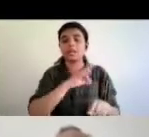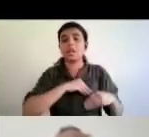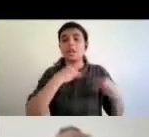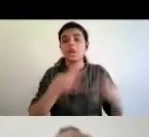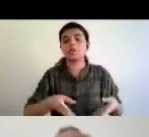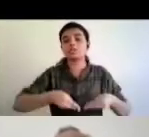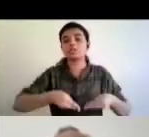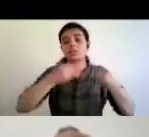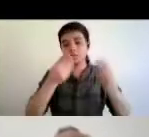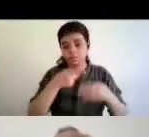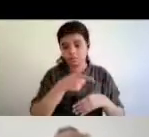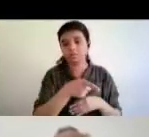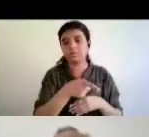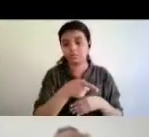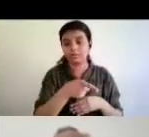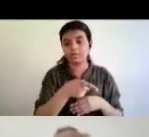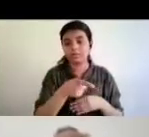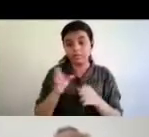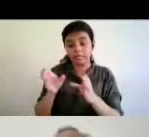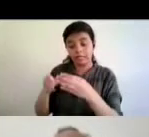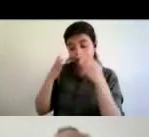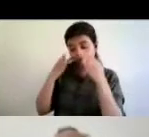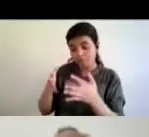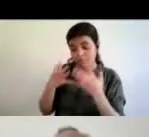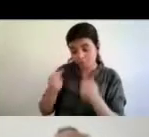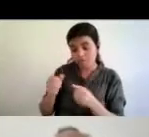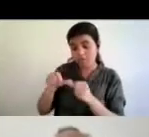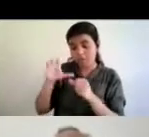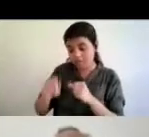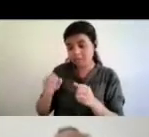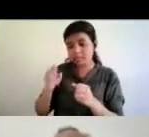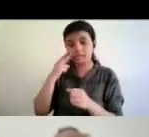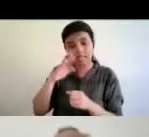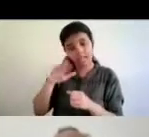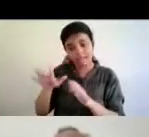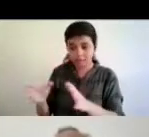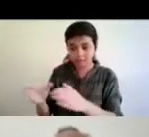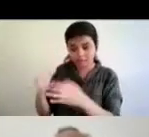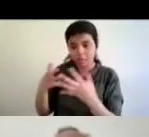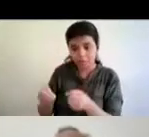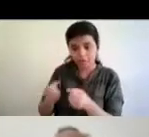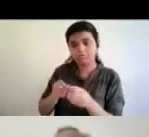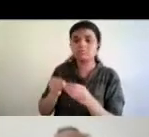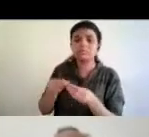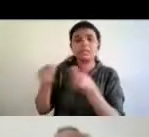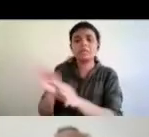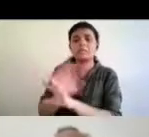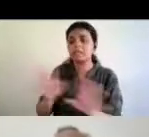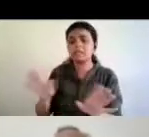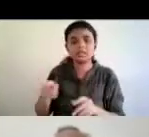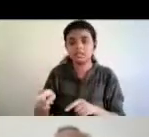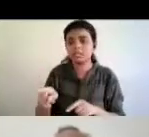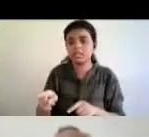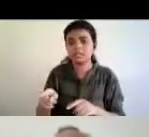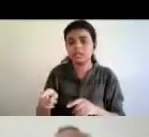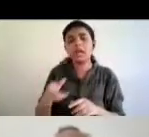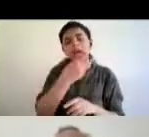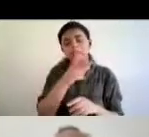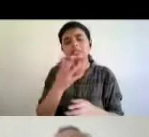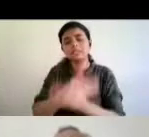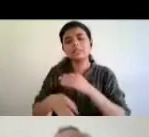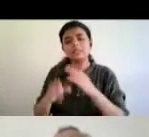that we organizations who are like authorized entities are undertaking uh taking upon ourselves